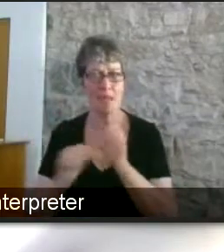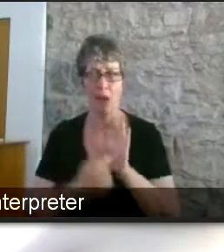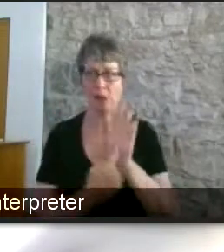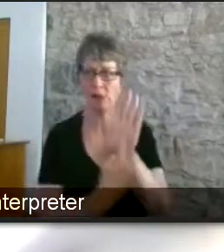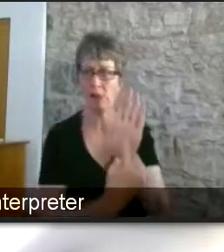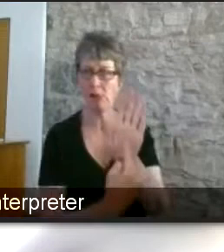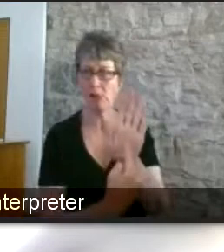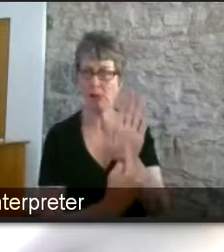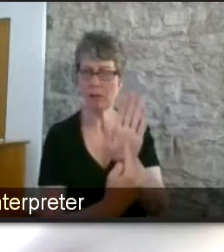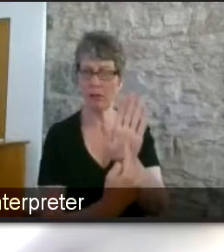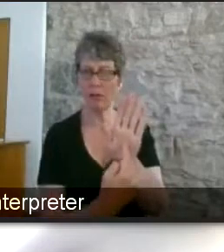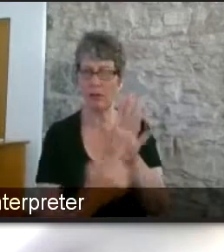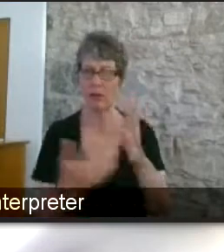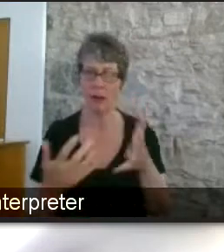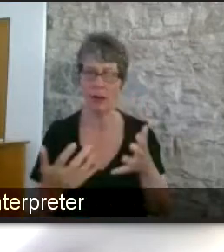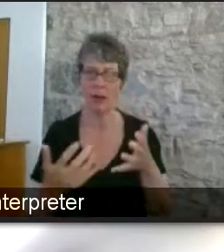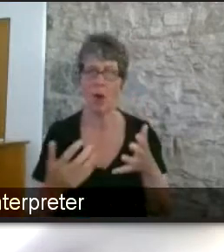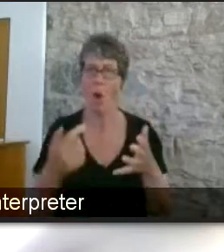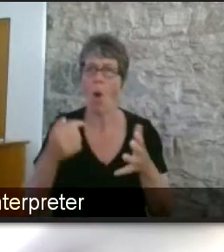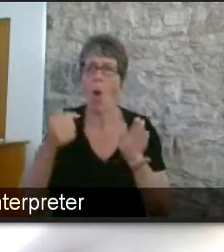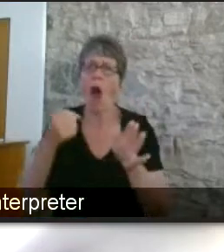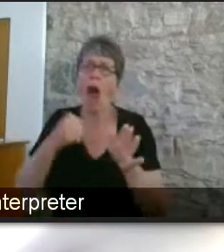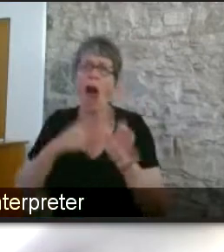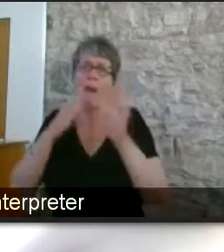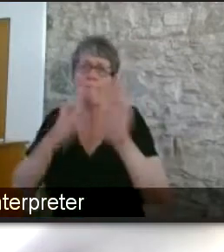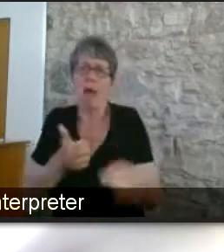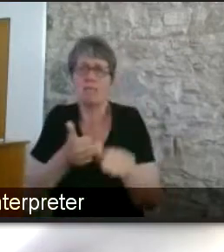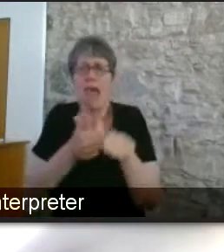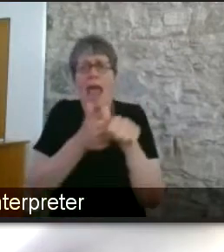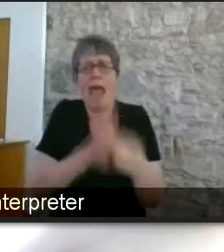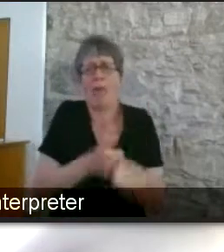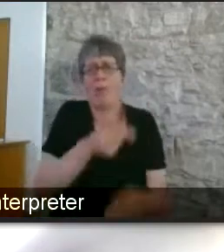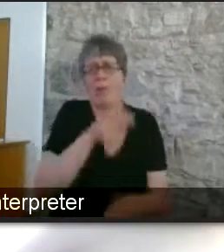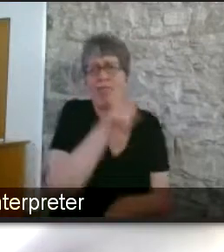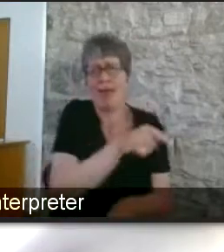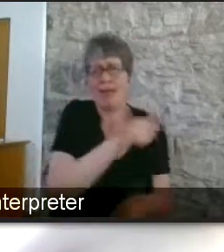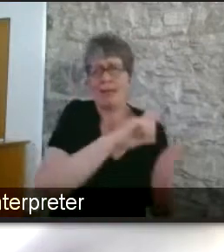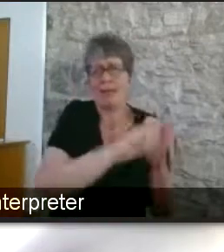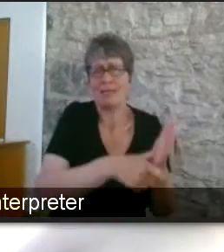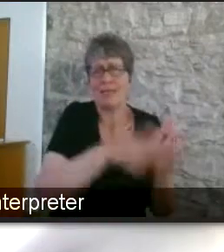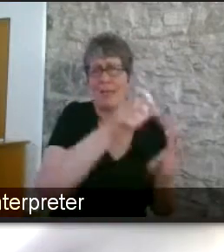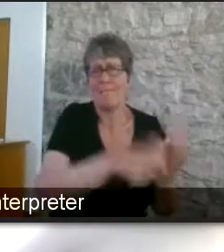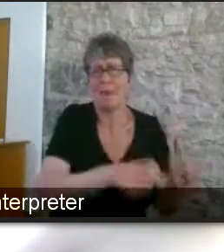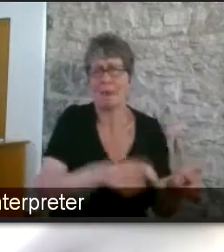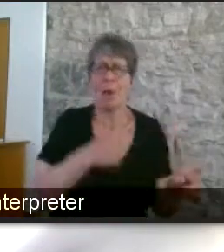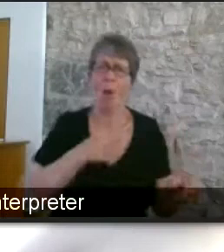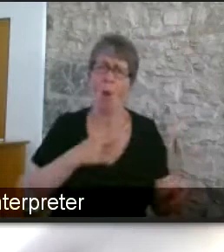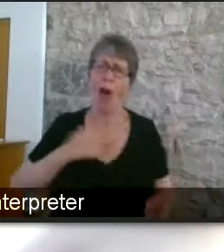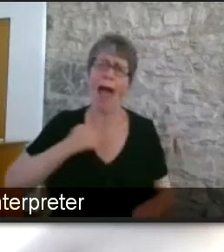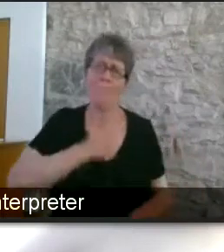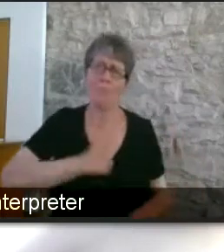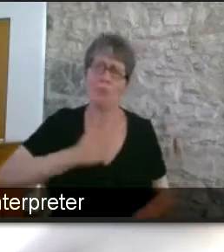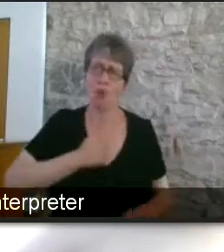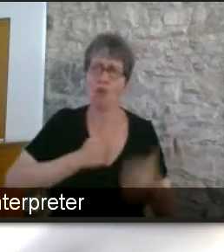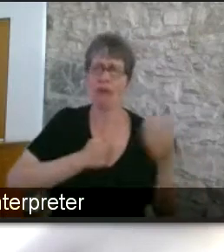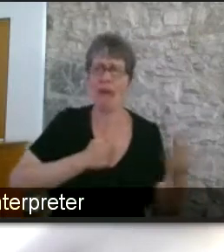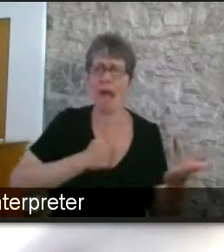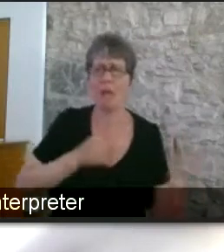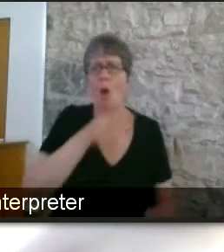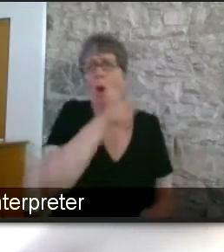people's thoughts around oh i i must help this disabled person because it's the right thing to do and oh i must feel sorry and oh gosh aren't this such an inspiration